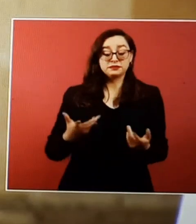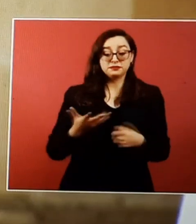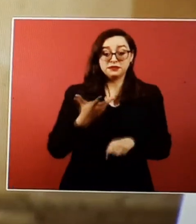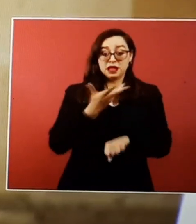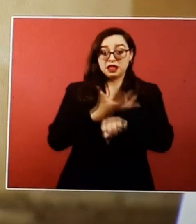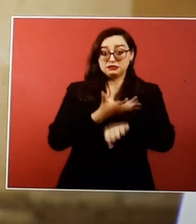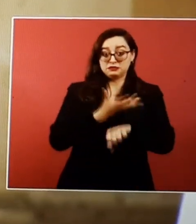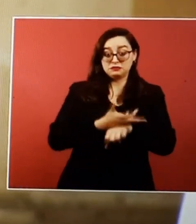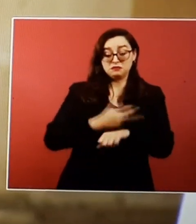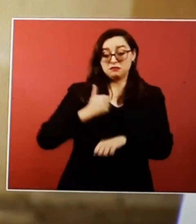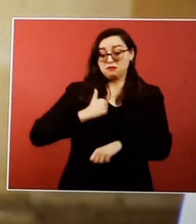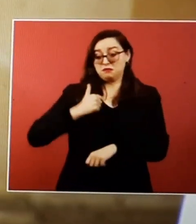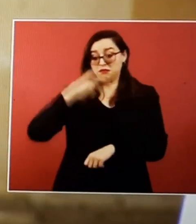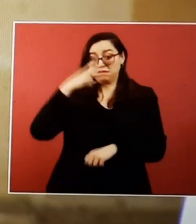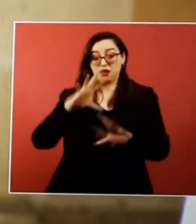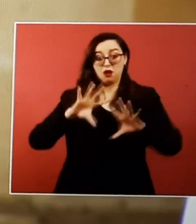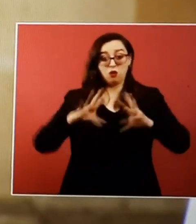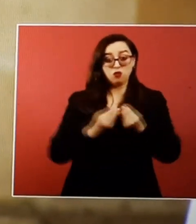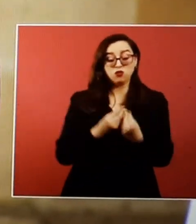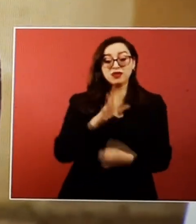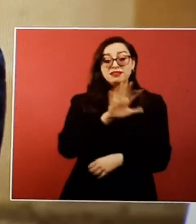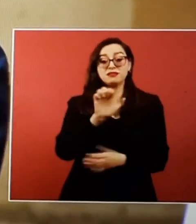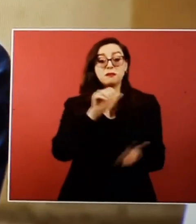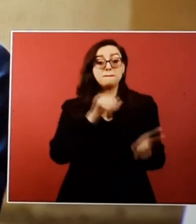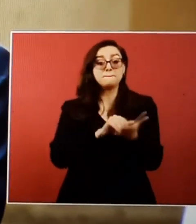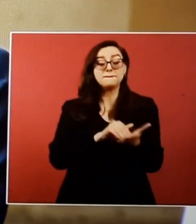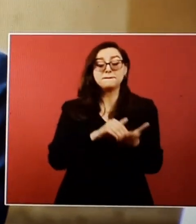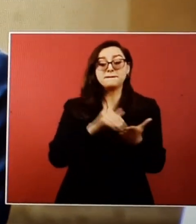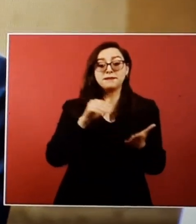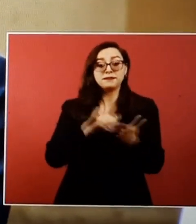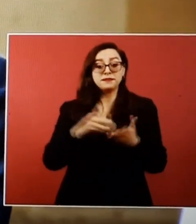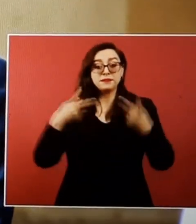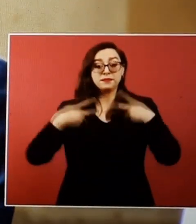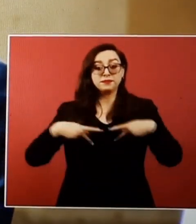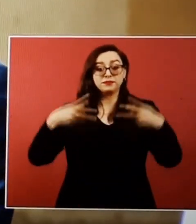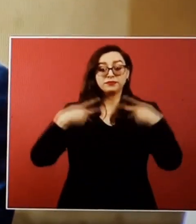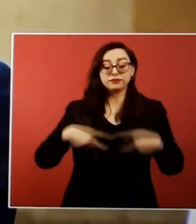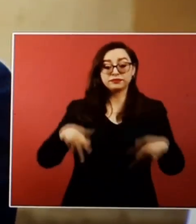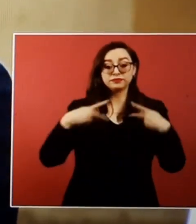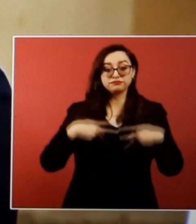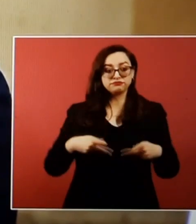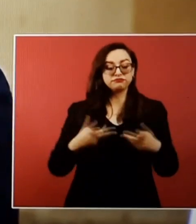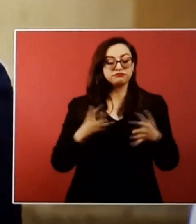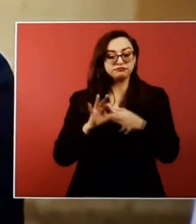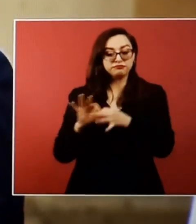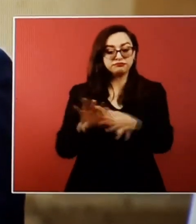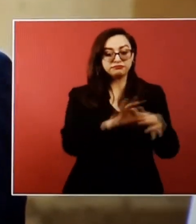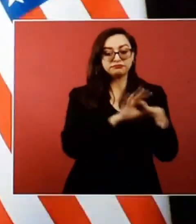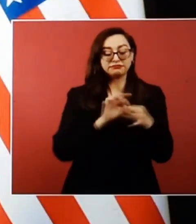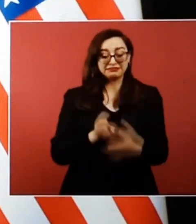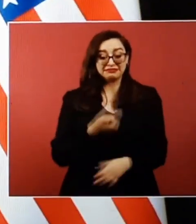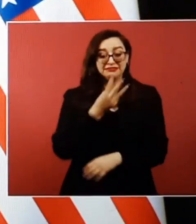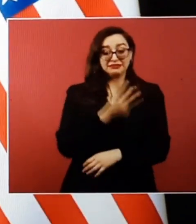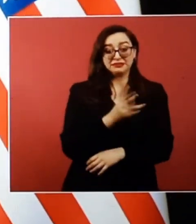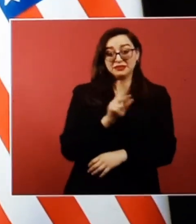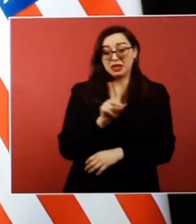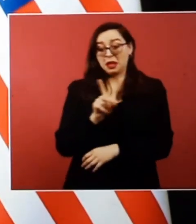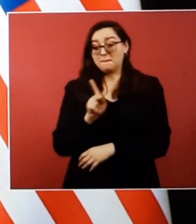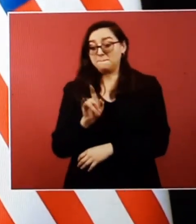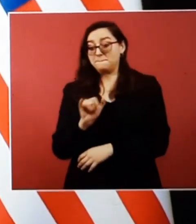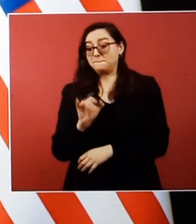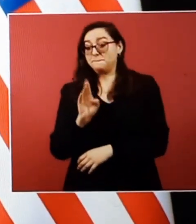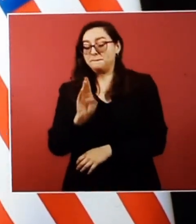ecosystem. Our combined GDP is larger than that of the European Union. And